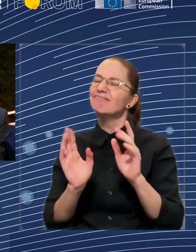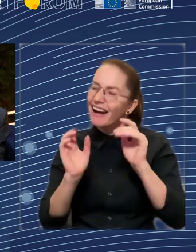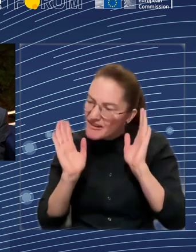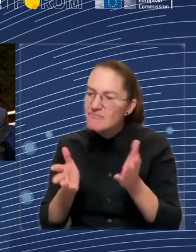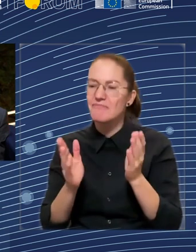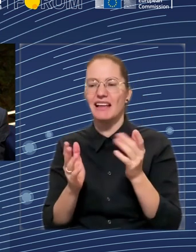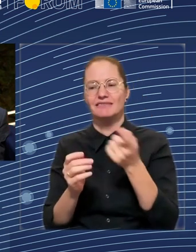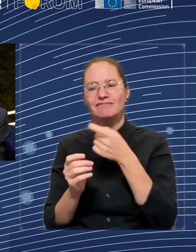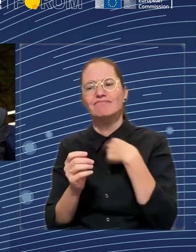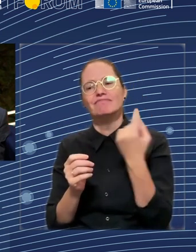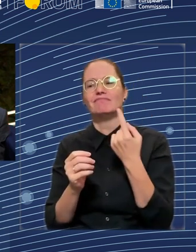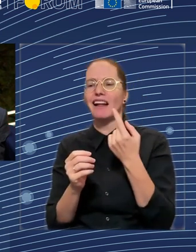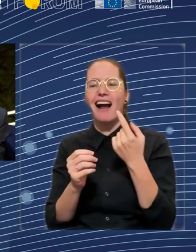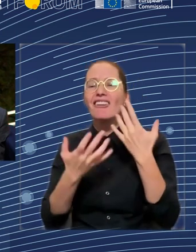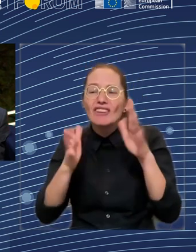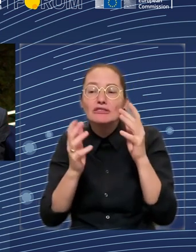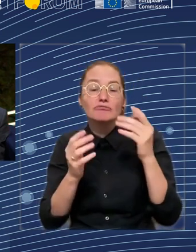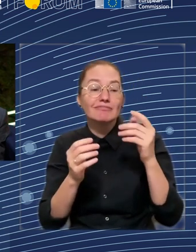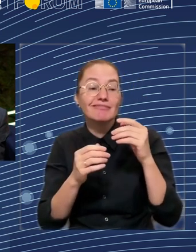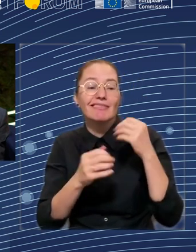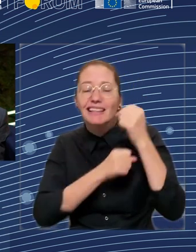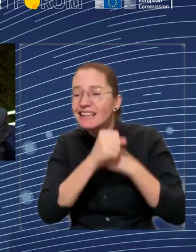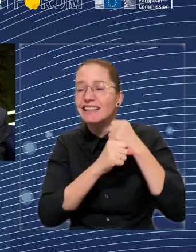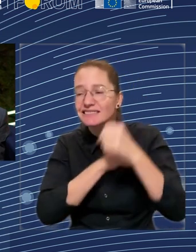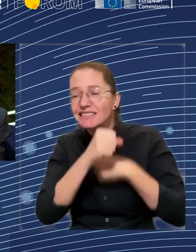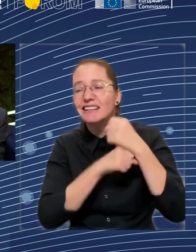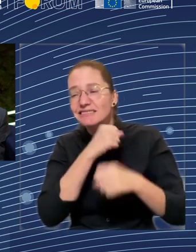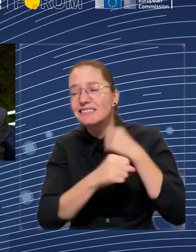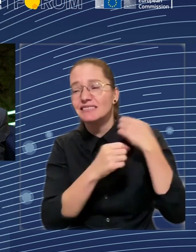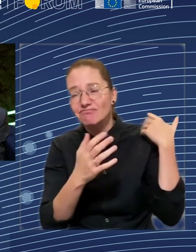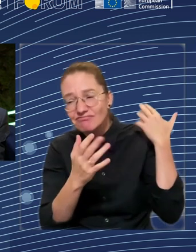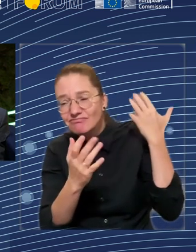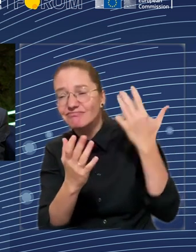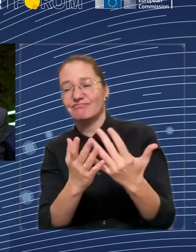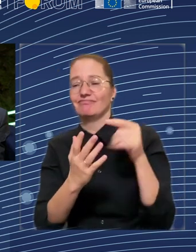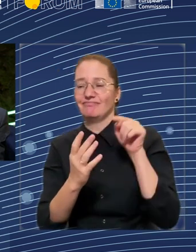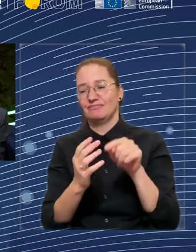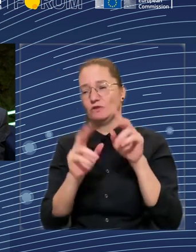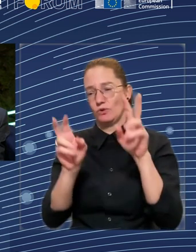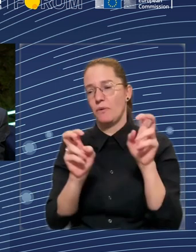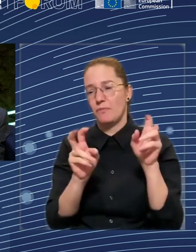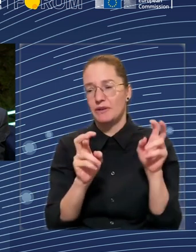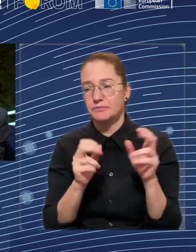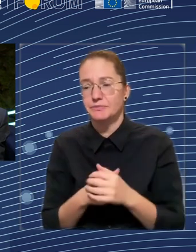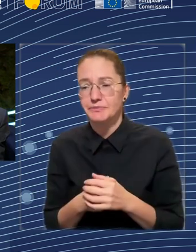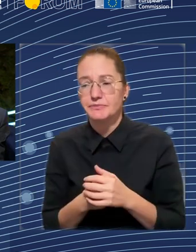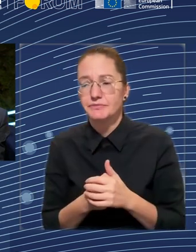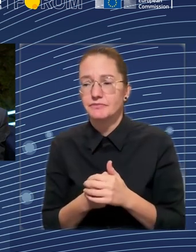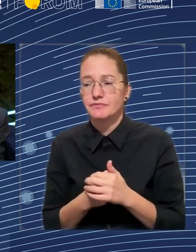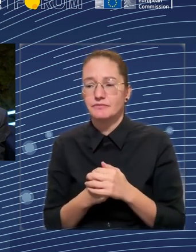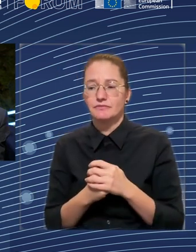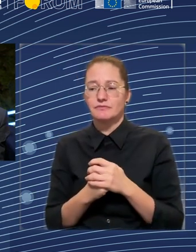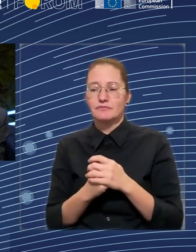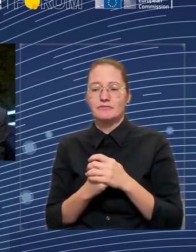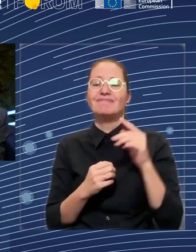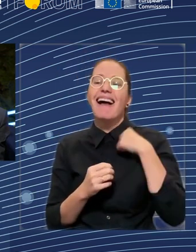try to organize solidarity. And solidarity is also about cohesion. So we have to be aware that there is